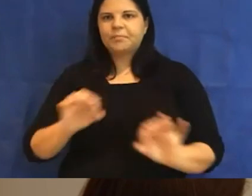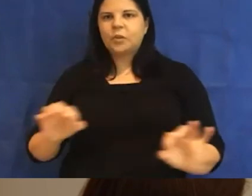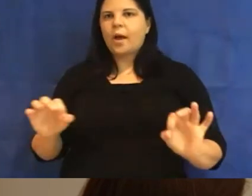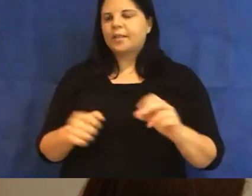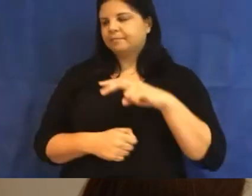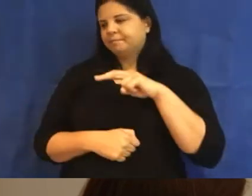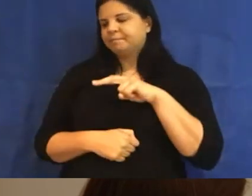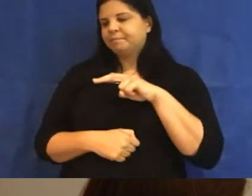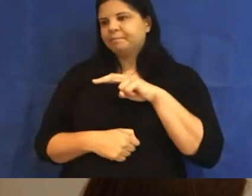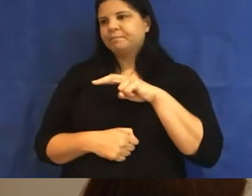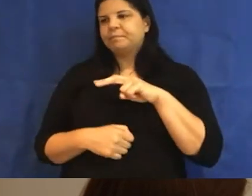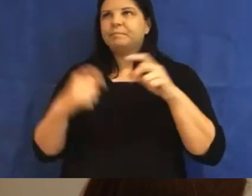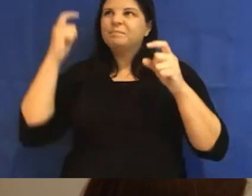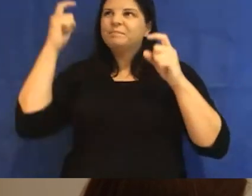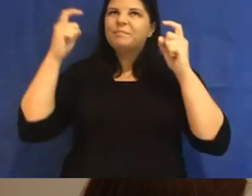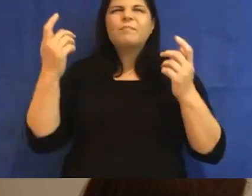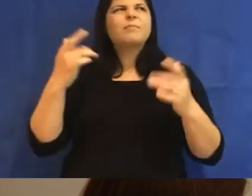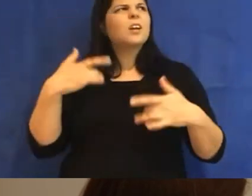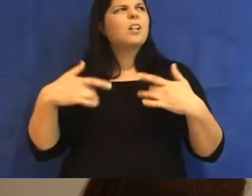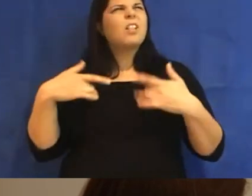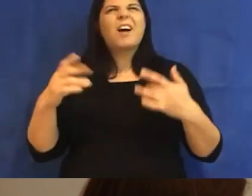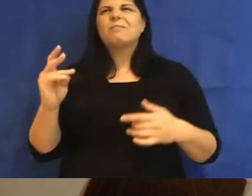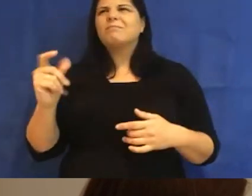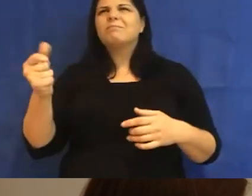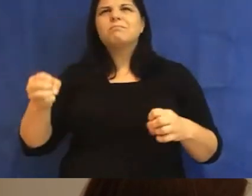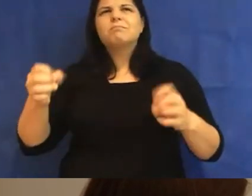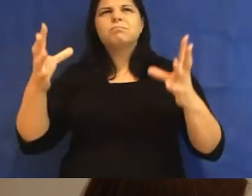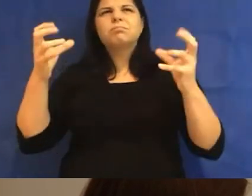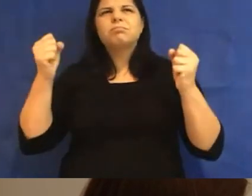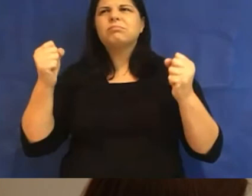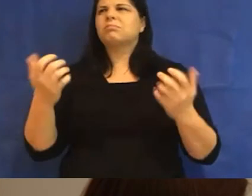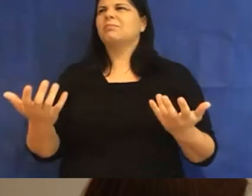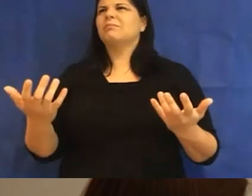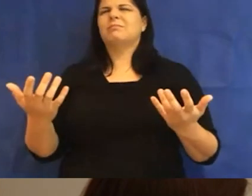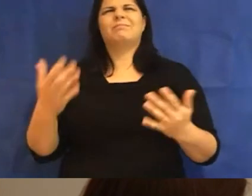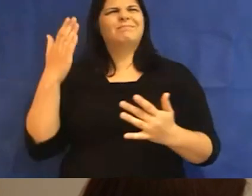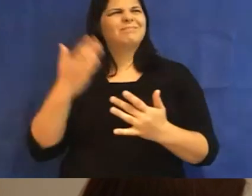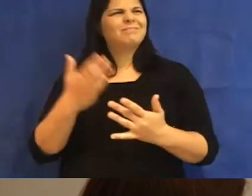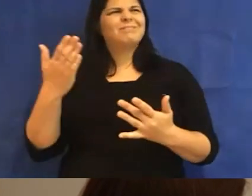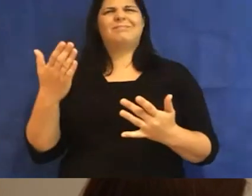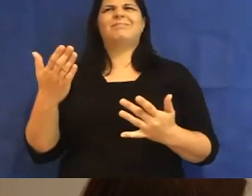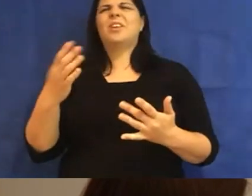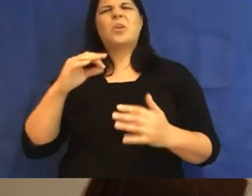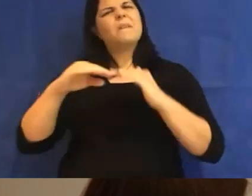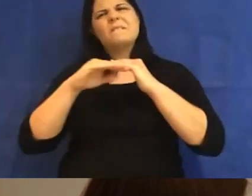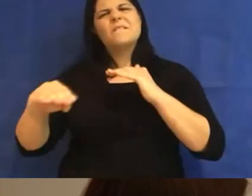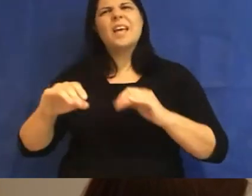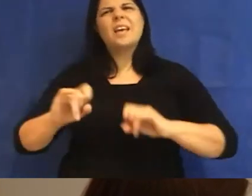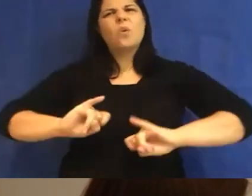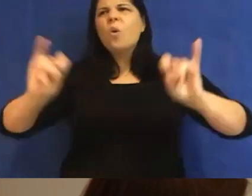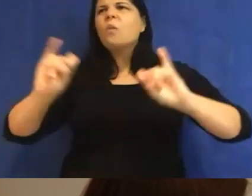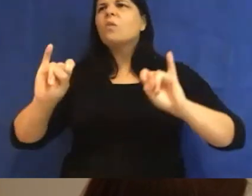contemplating how short life is, how suddenly cruel and unfair. I longed for something